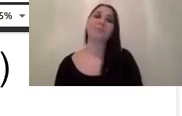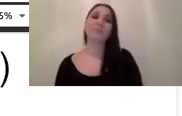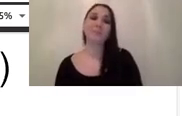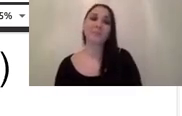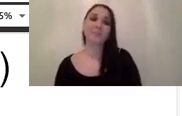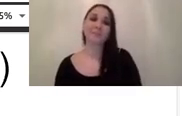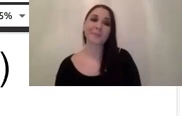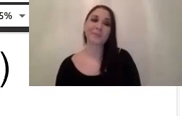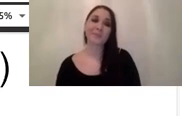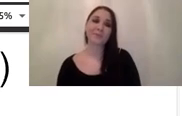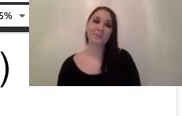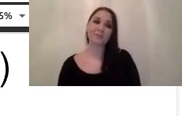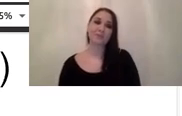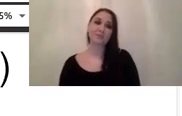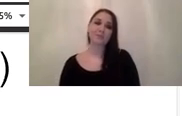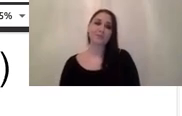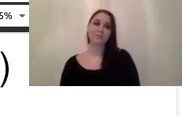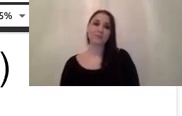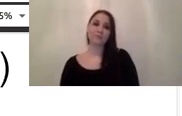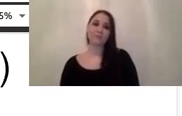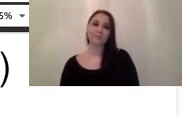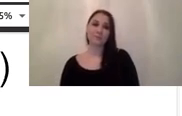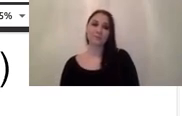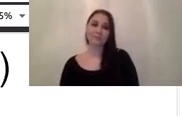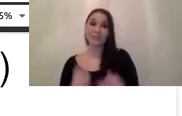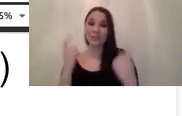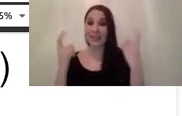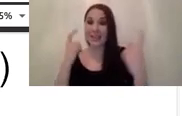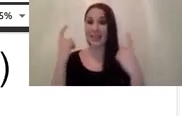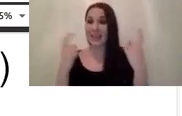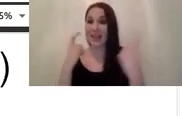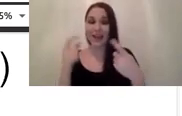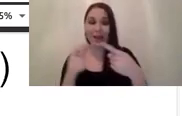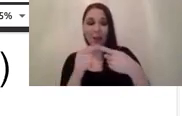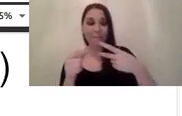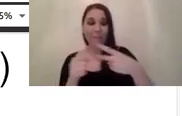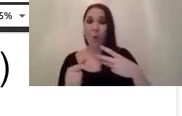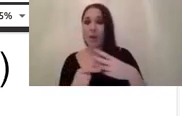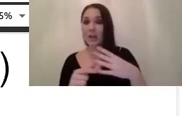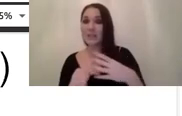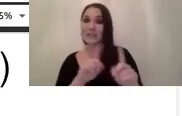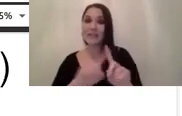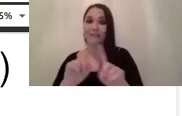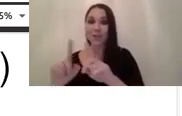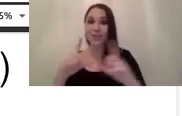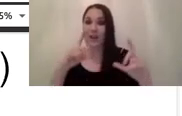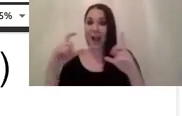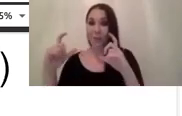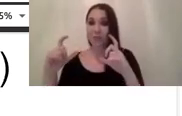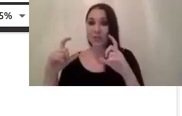take into consideration the the the components the hardware components on our cameras and lenses